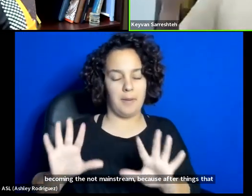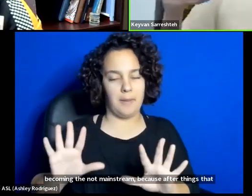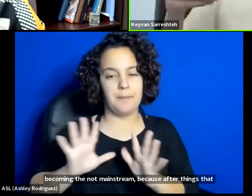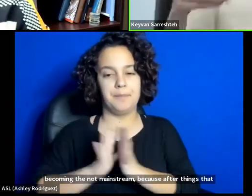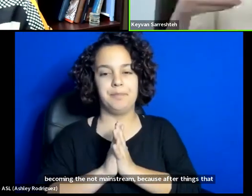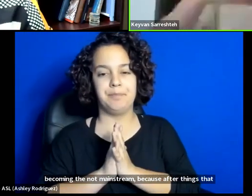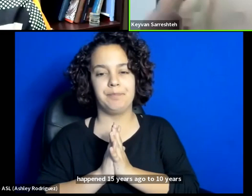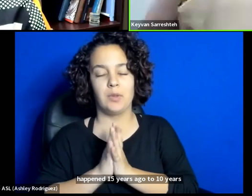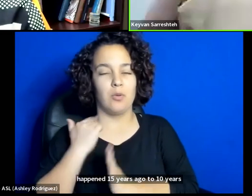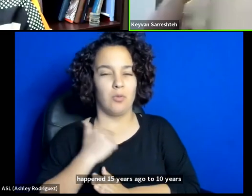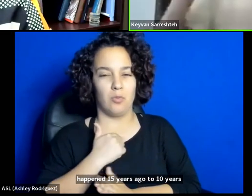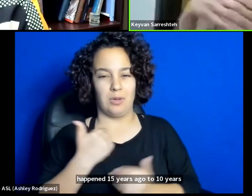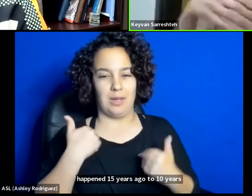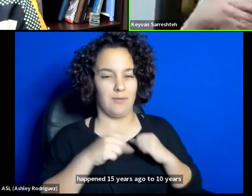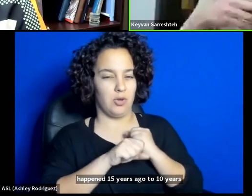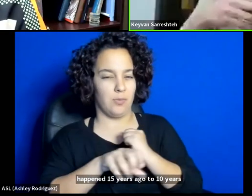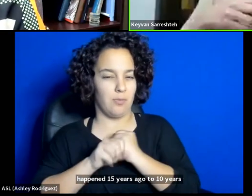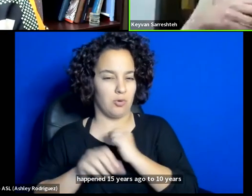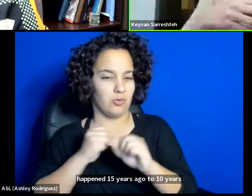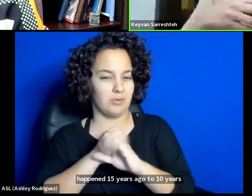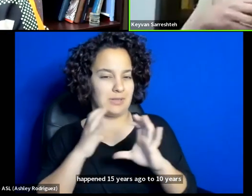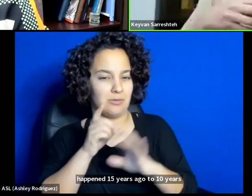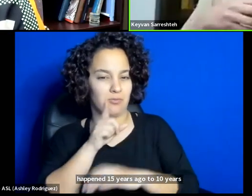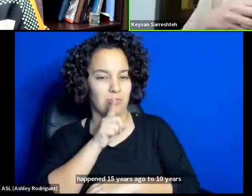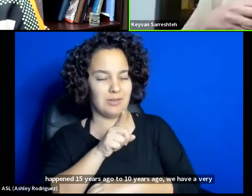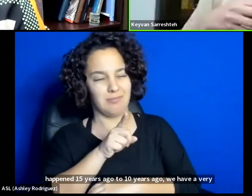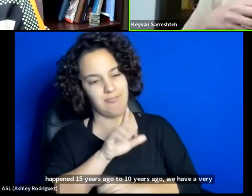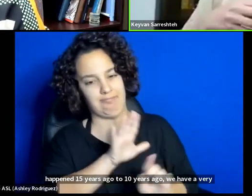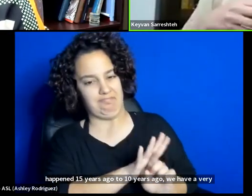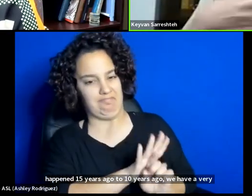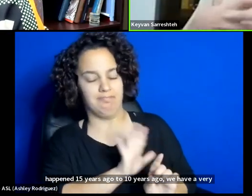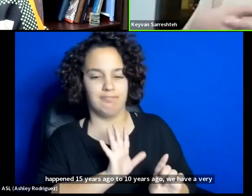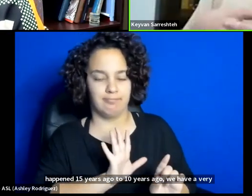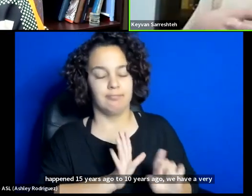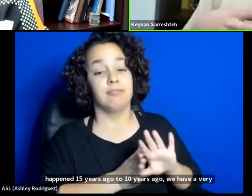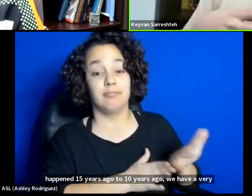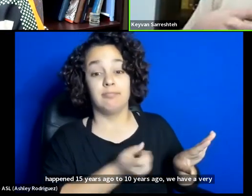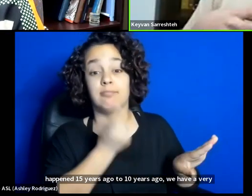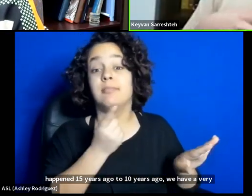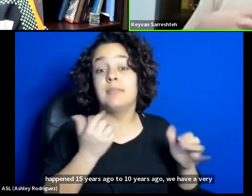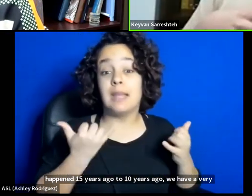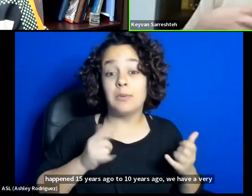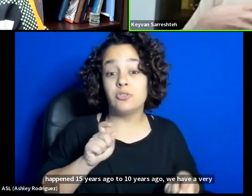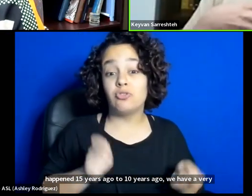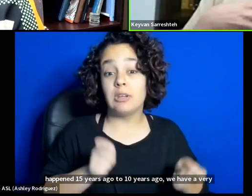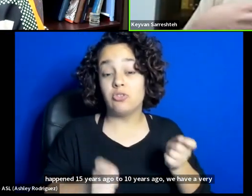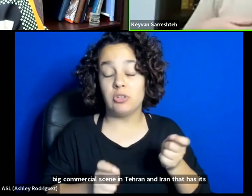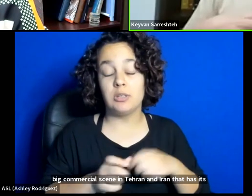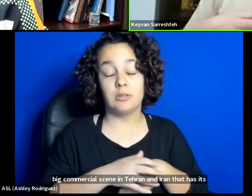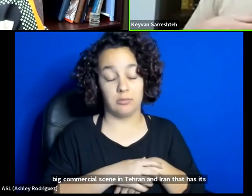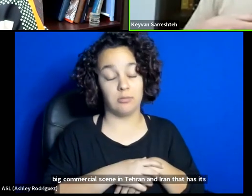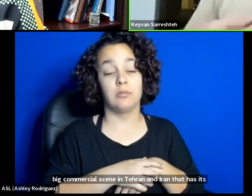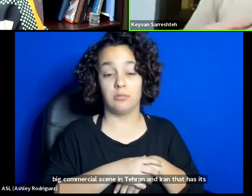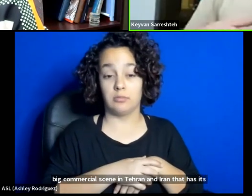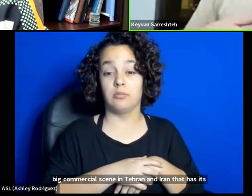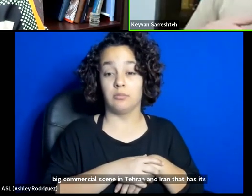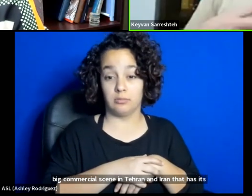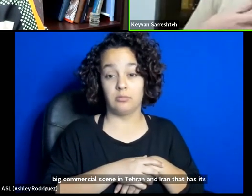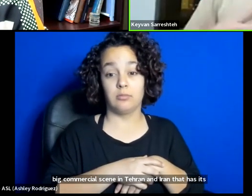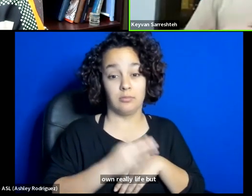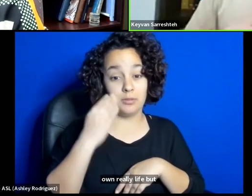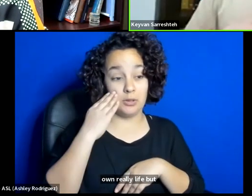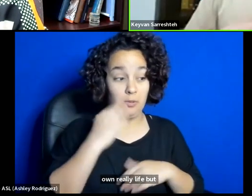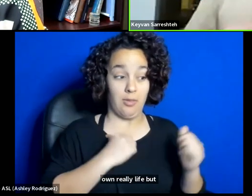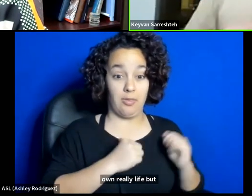that has its own, really, life. But they are changing how theater, but interacting with society,